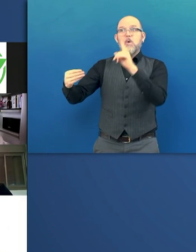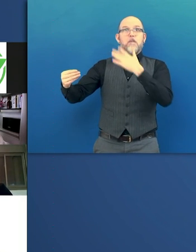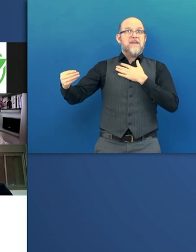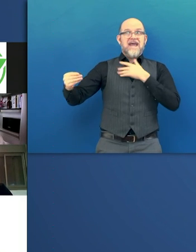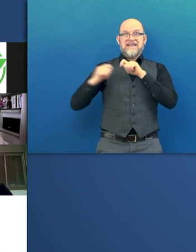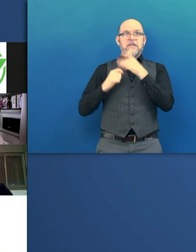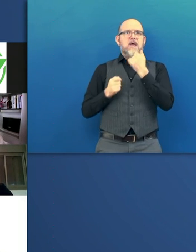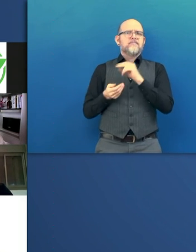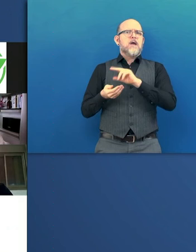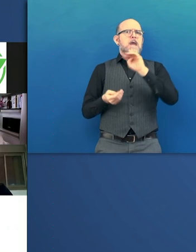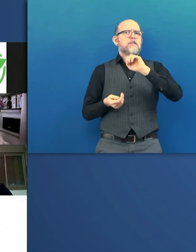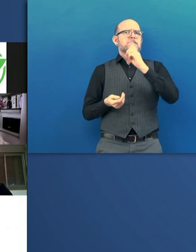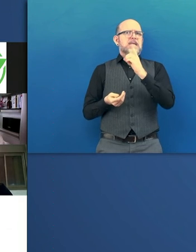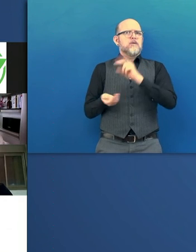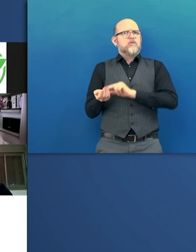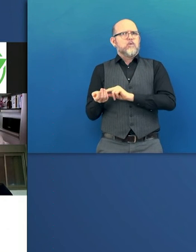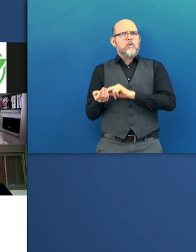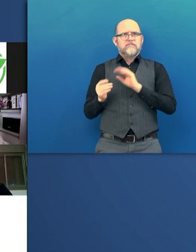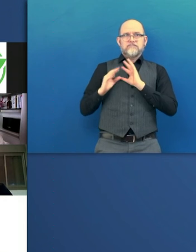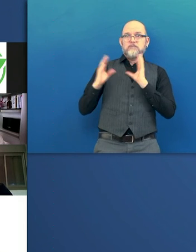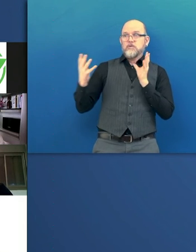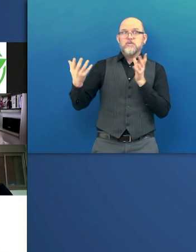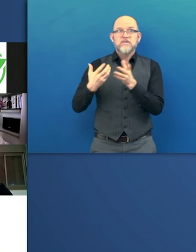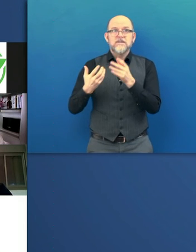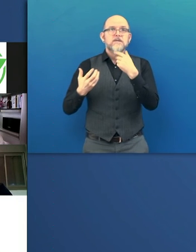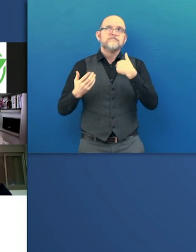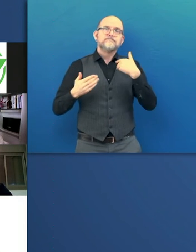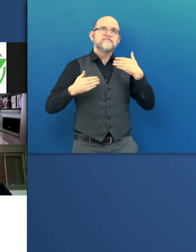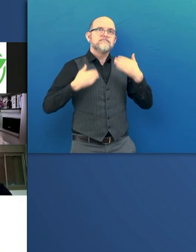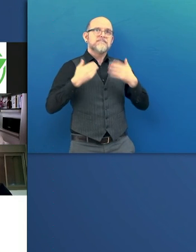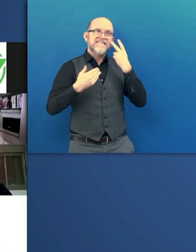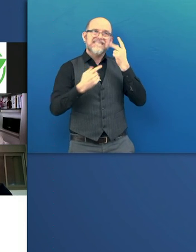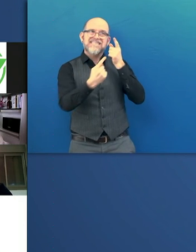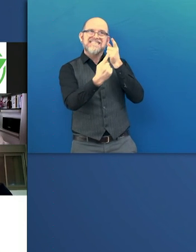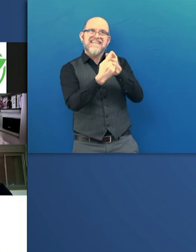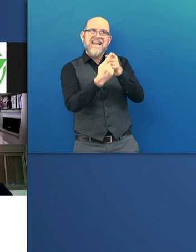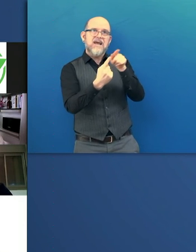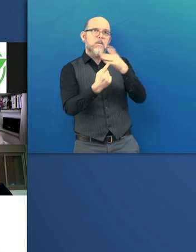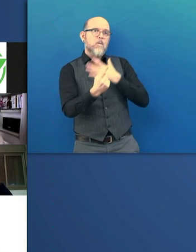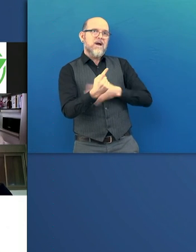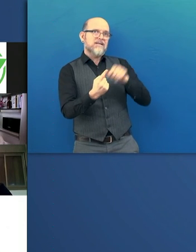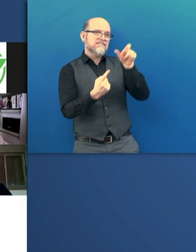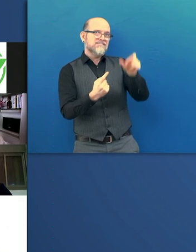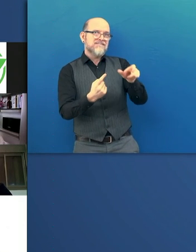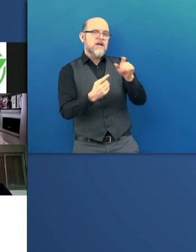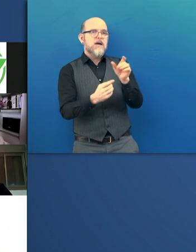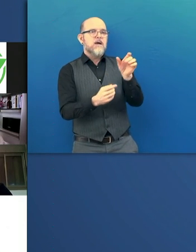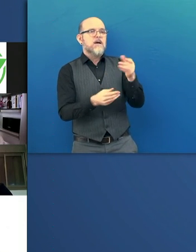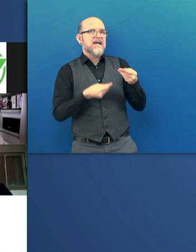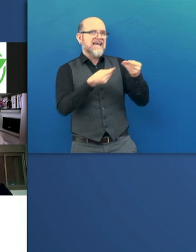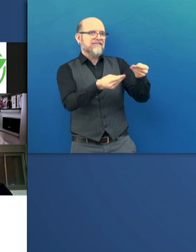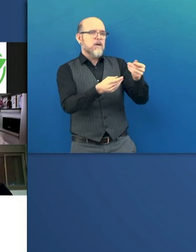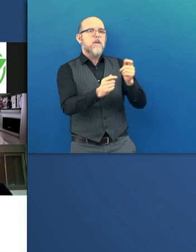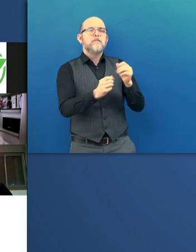partners as well. So our main aim was to create a mobile assistive technology or a technology